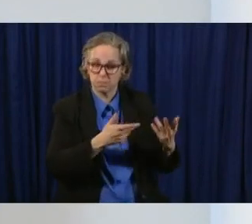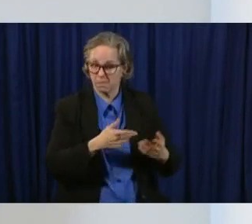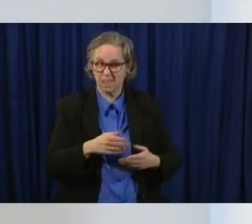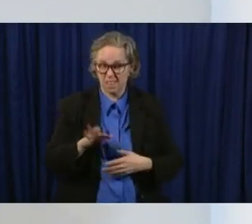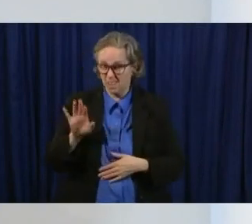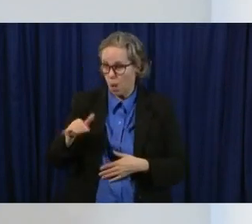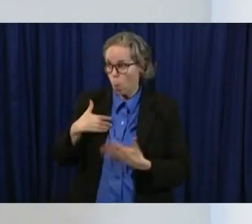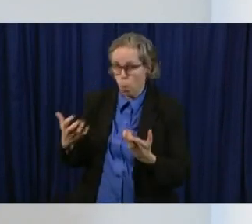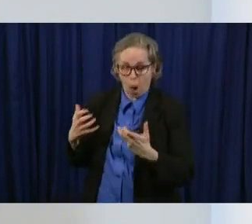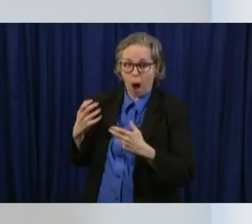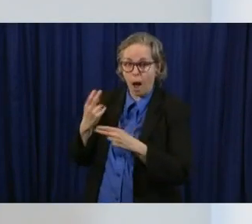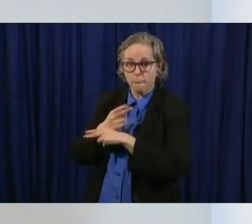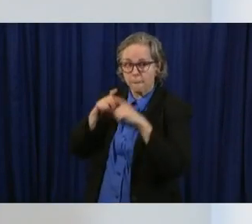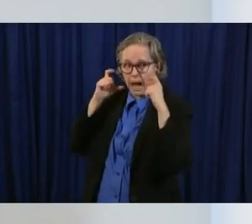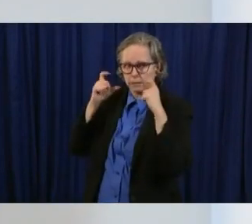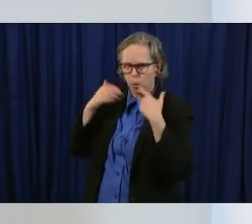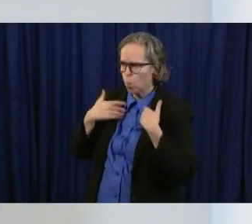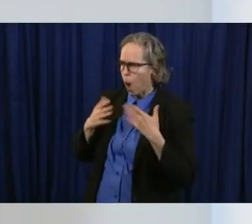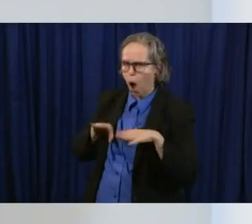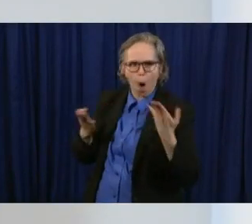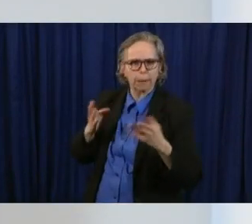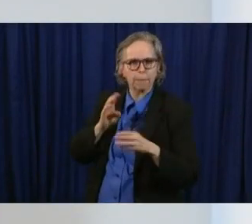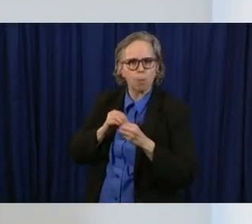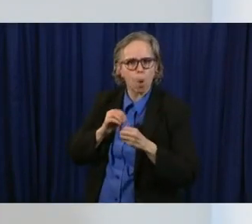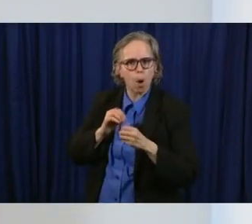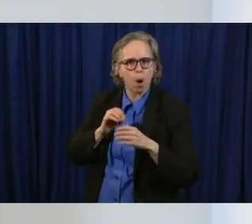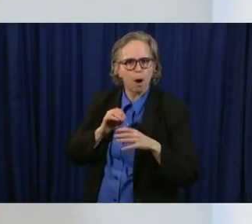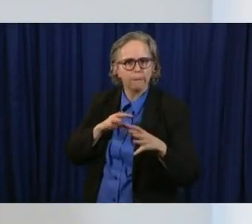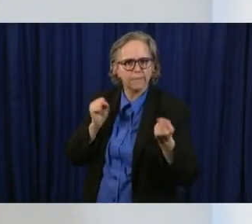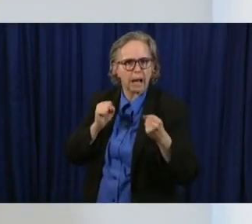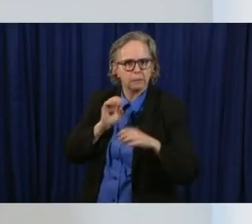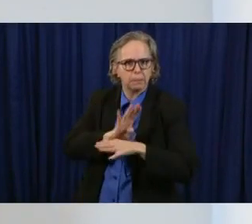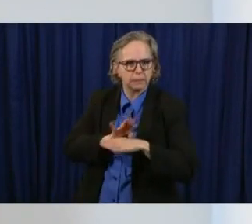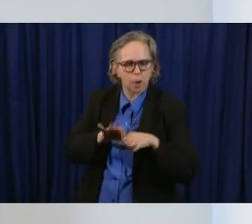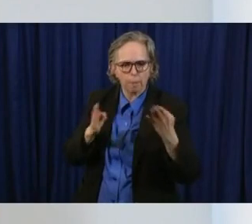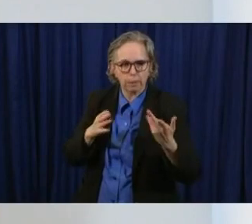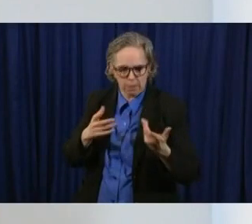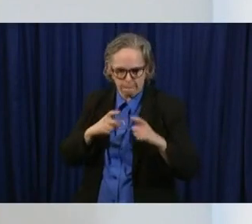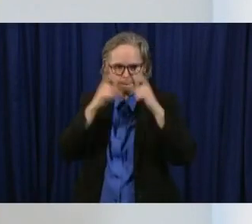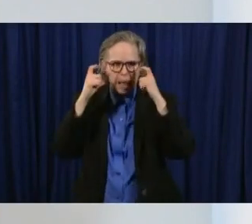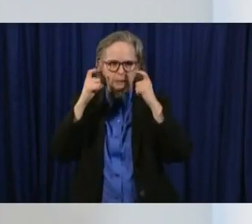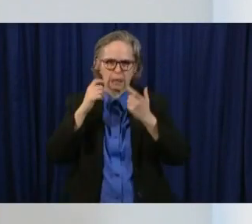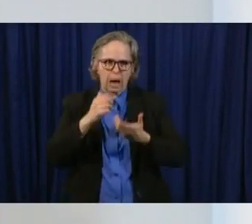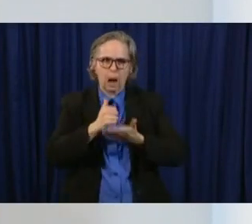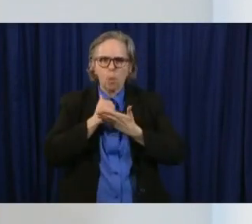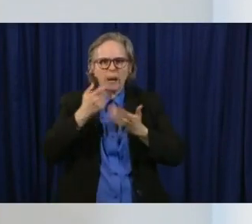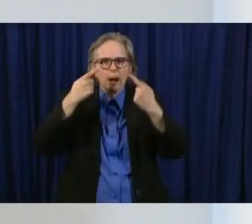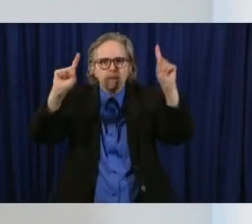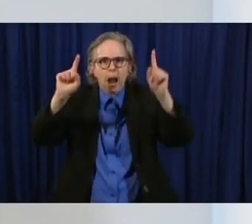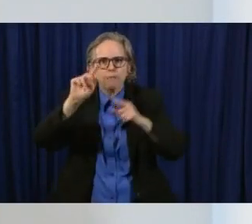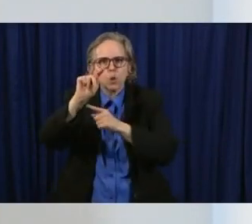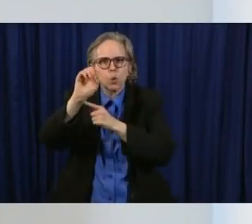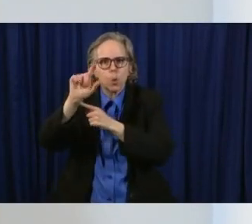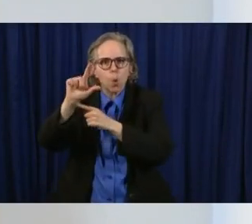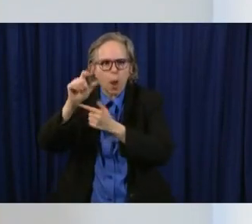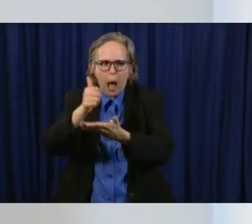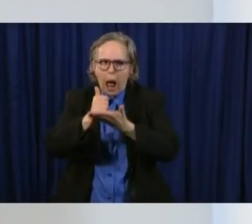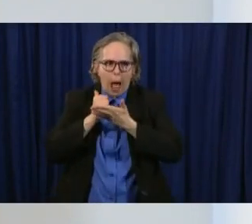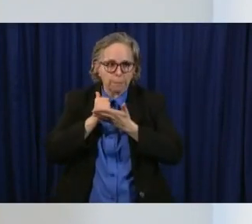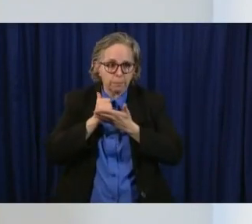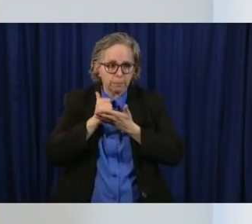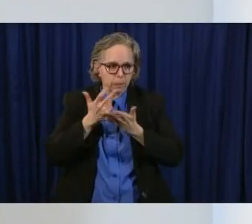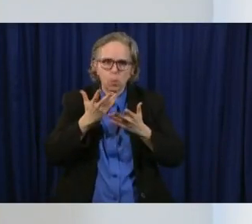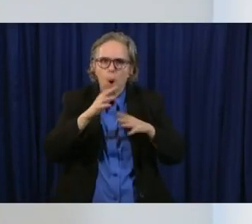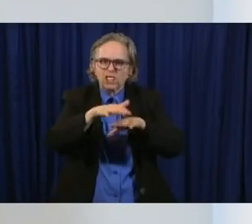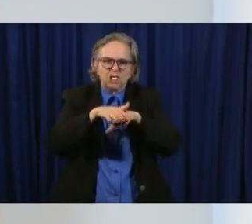faster we want to get through this we know that this is an effective tool so that we can slow the spread and they also are